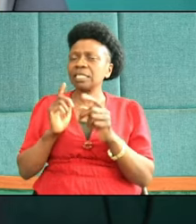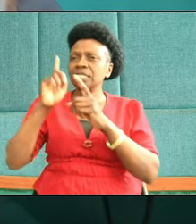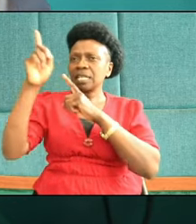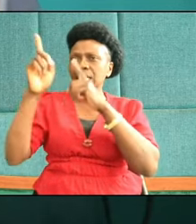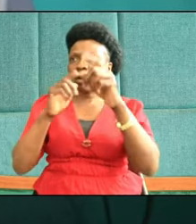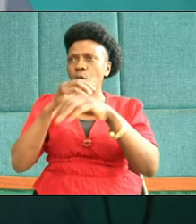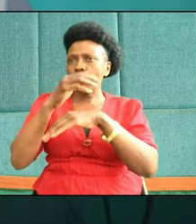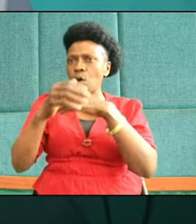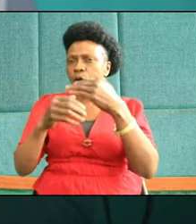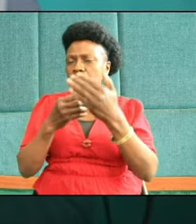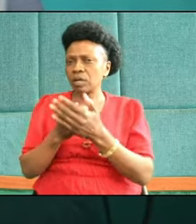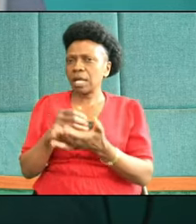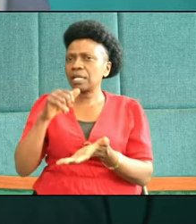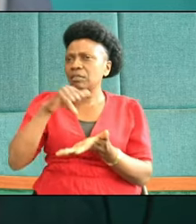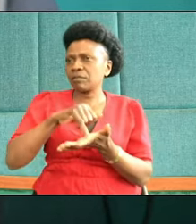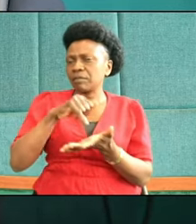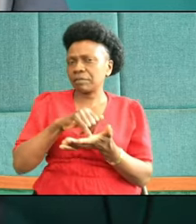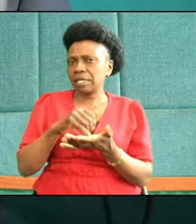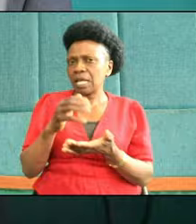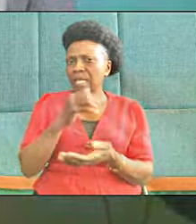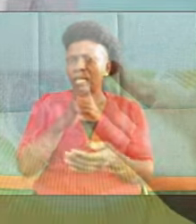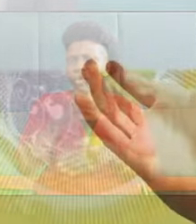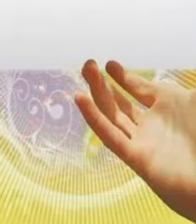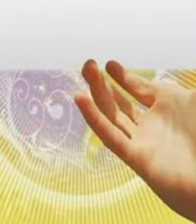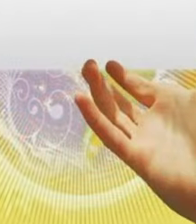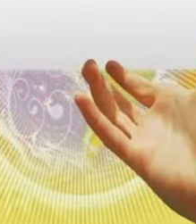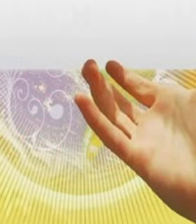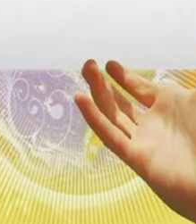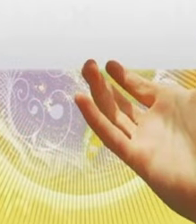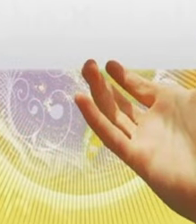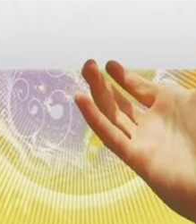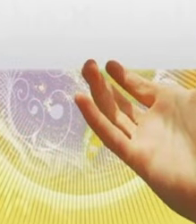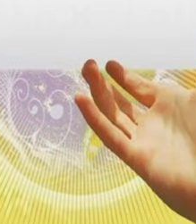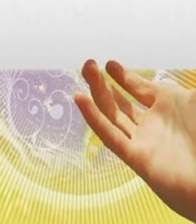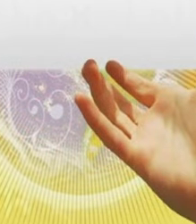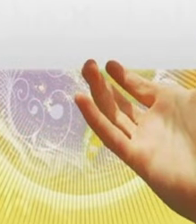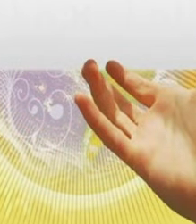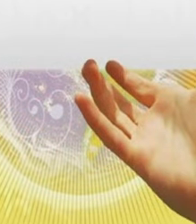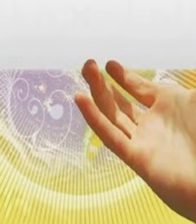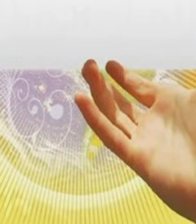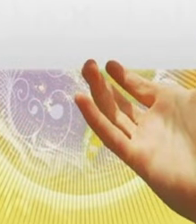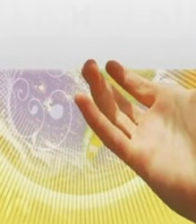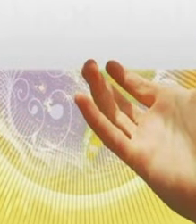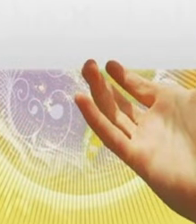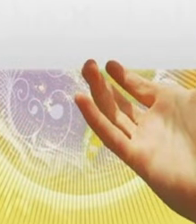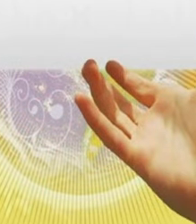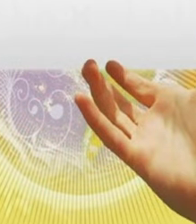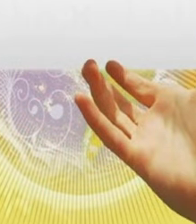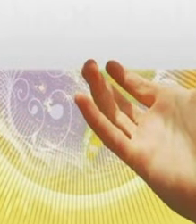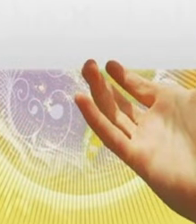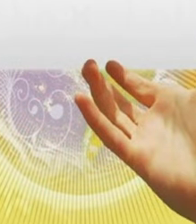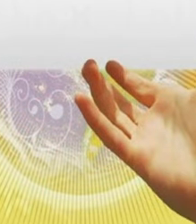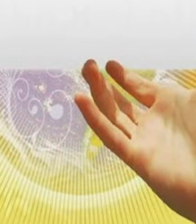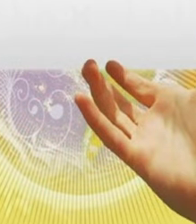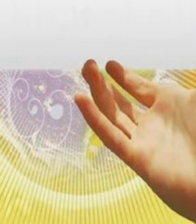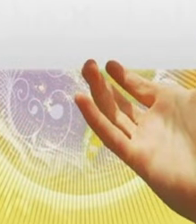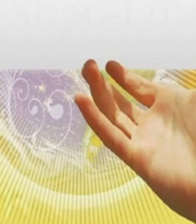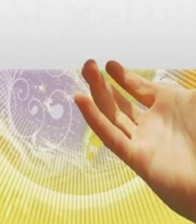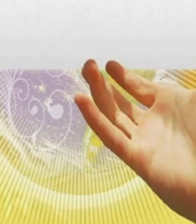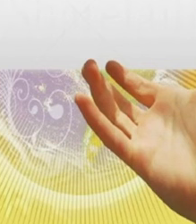all are involved and all are winners. Unlike the church at Corinth,